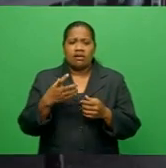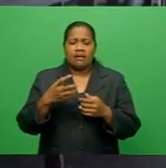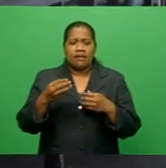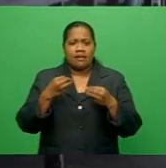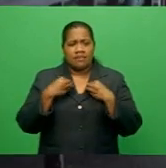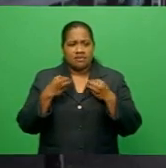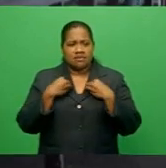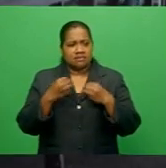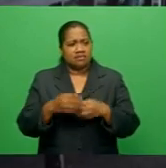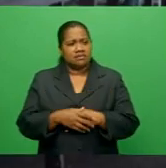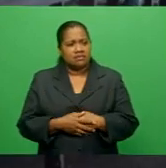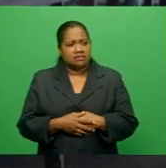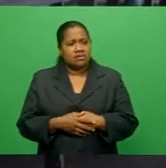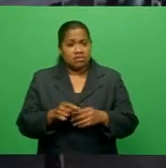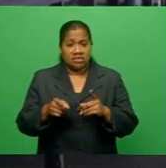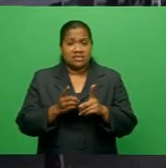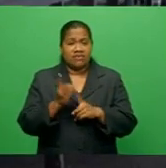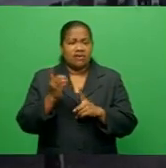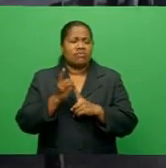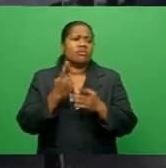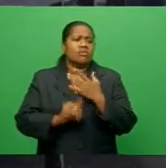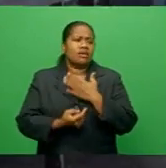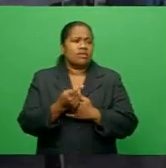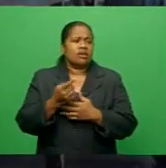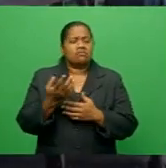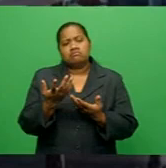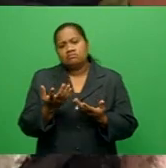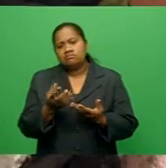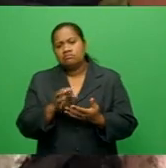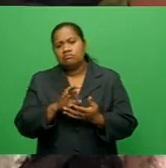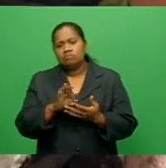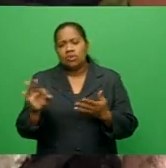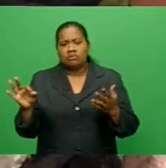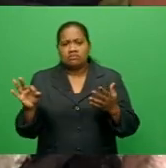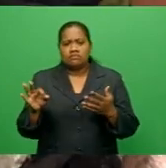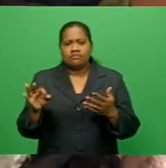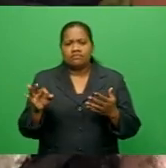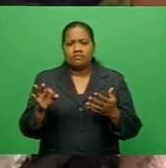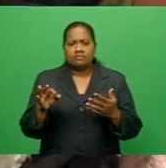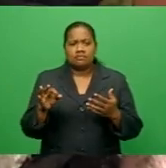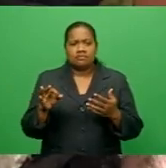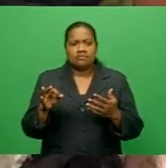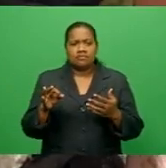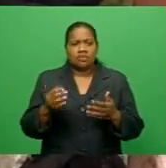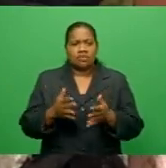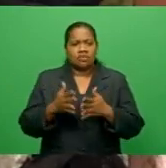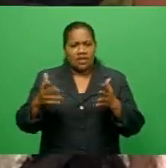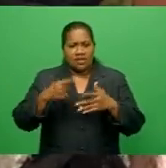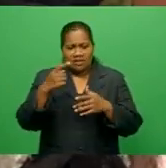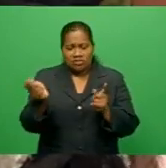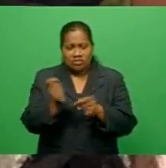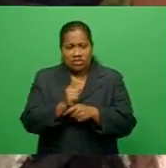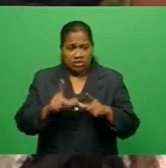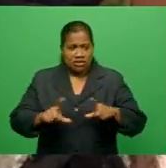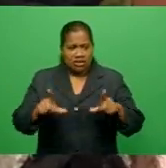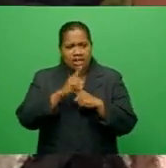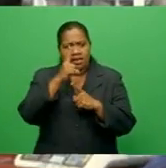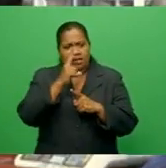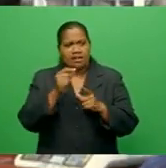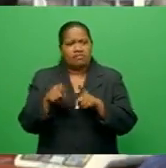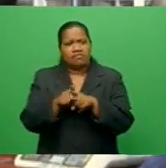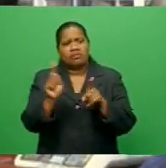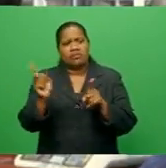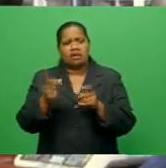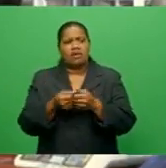This development has not gone down well with current fish vendors who are worried the change in location could mean losing their customers.